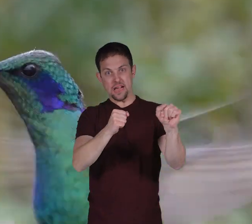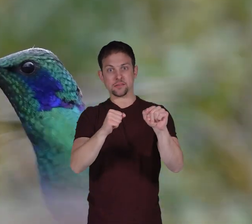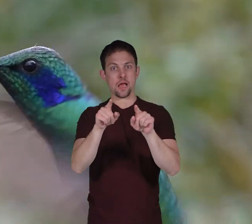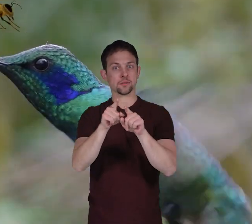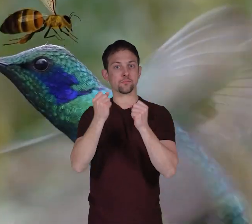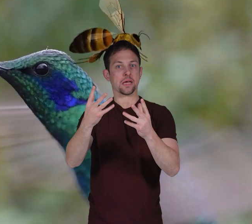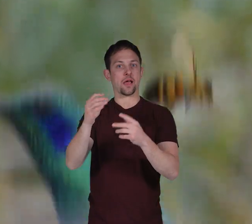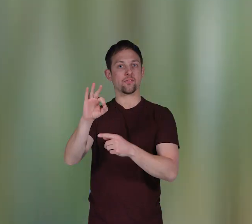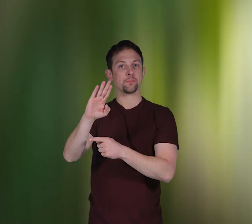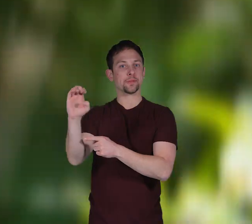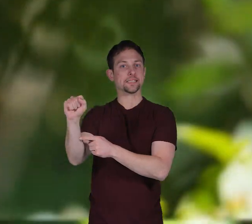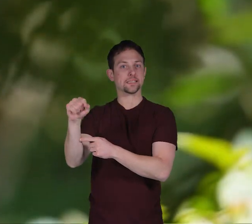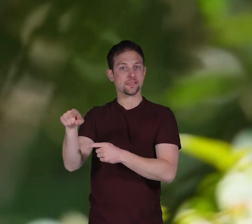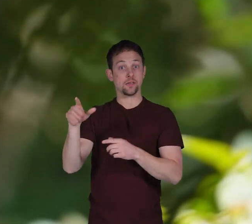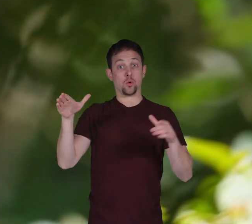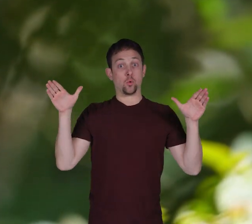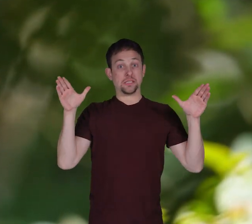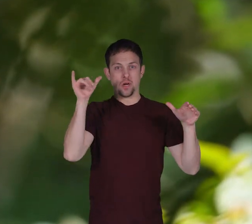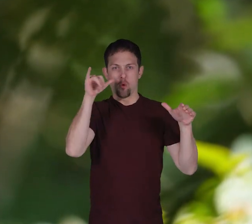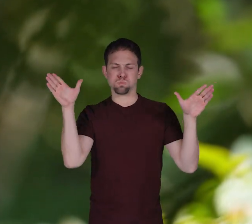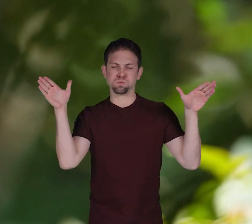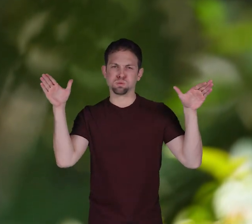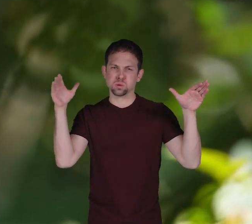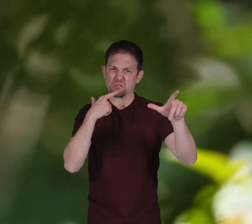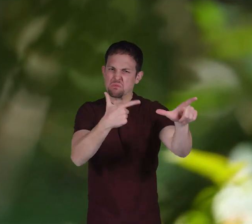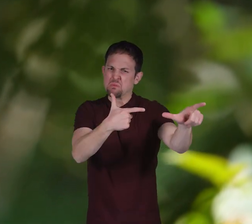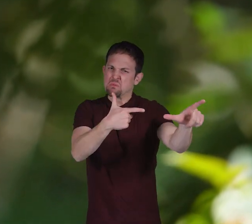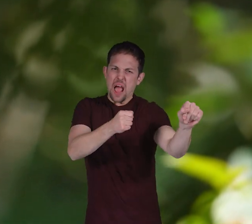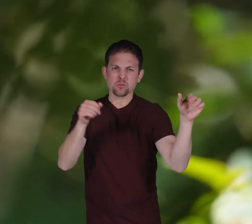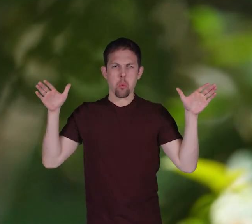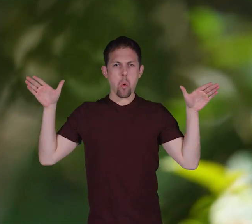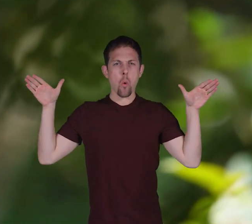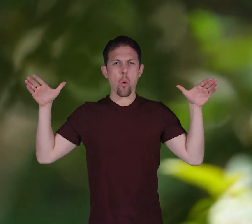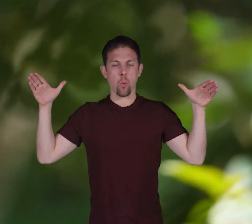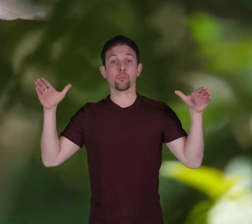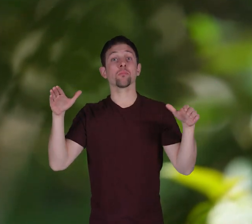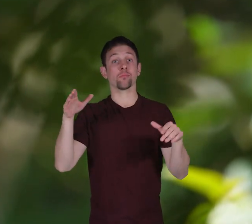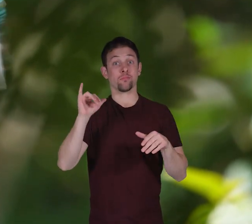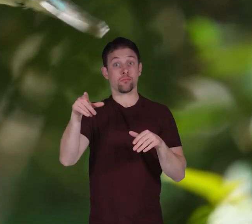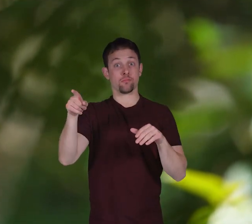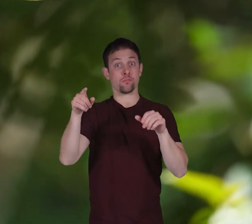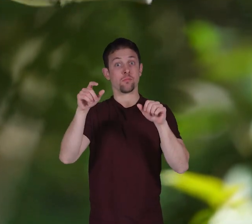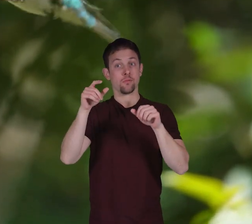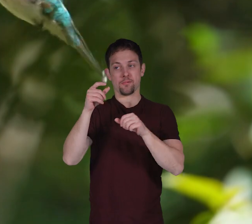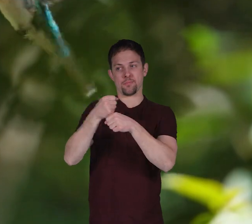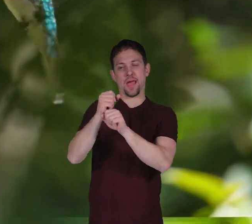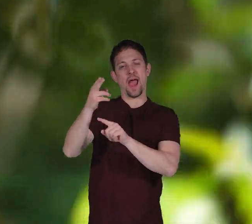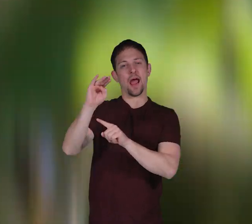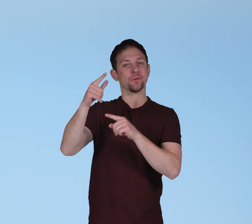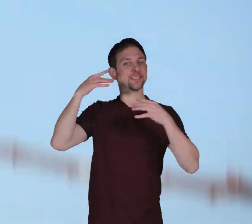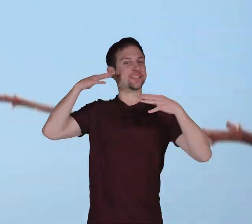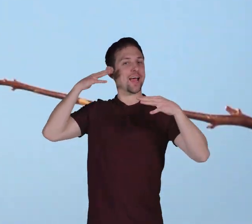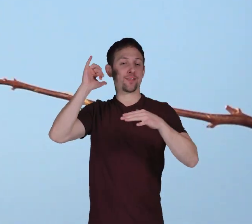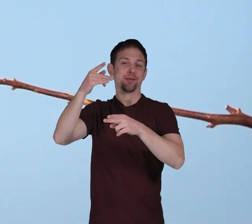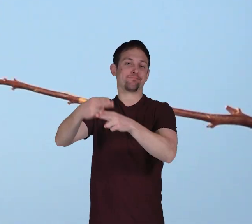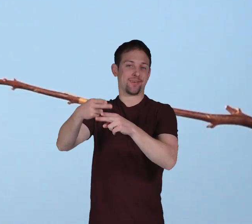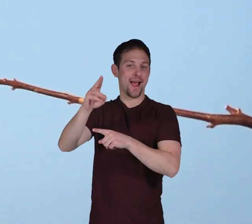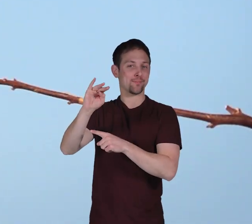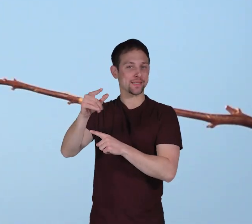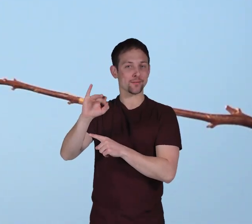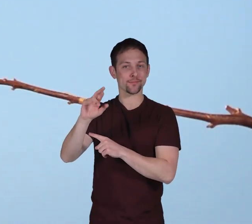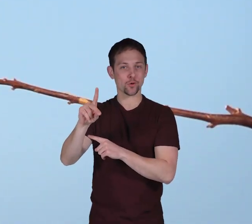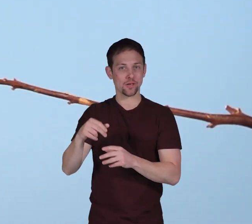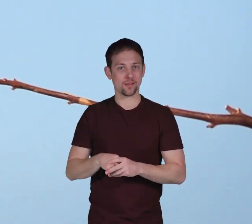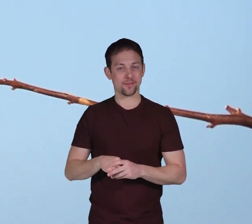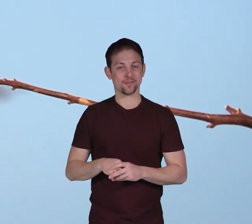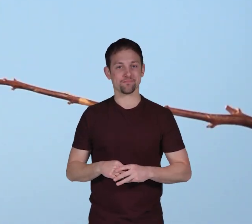species of bees. Their wings beat extremely fast to move at this speed, producing a humming sound. And you guessed